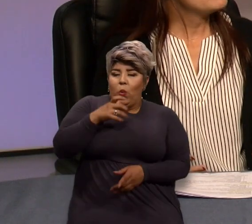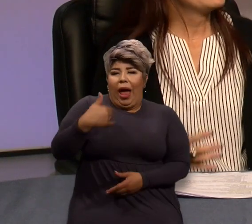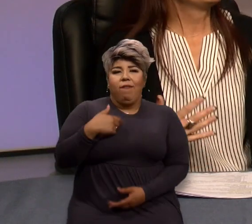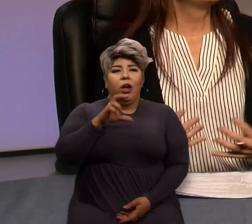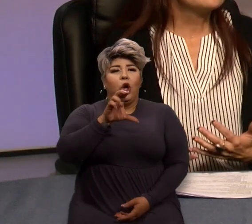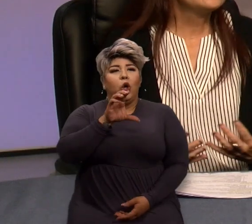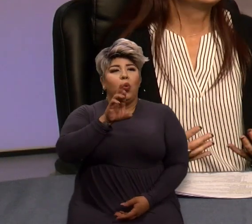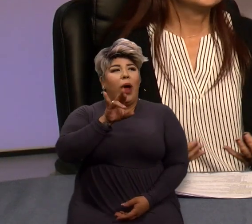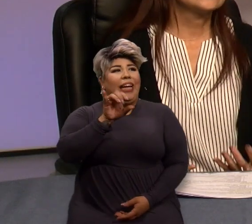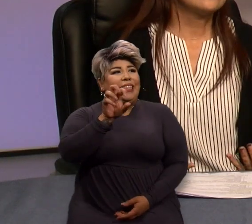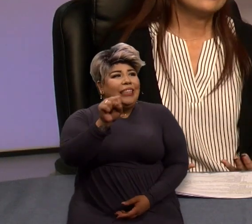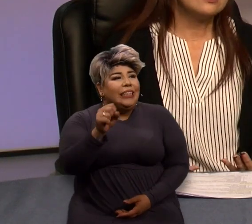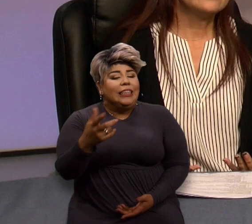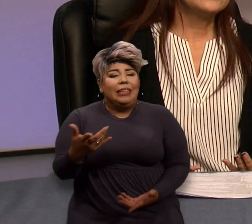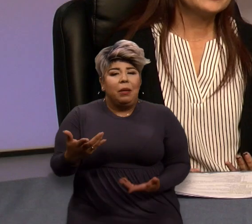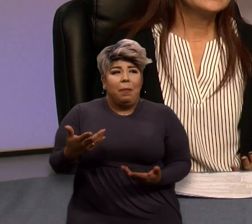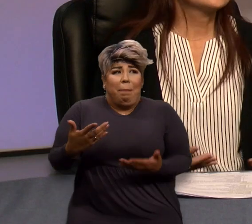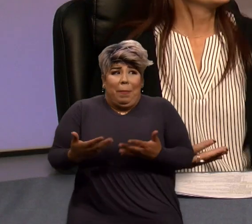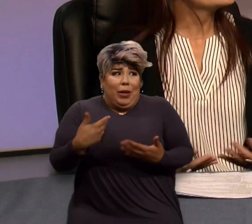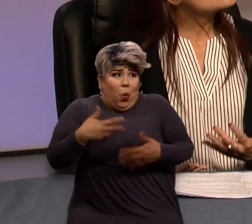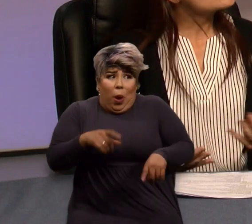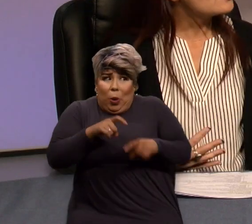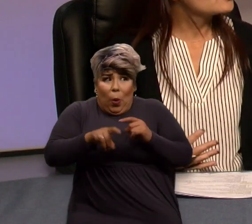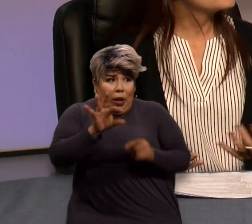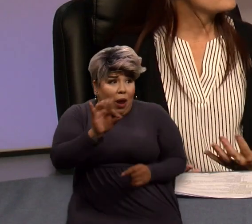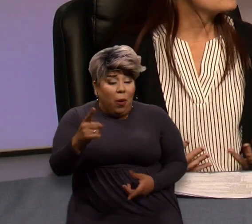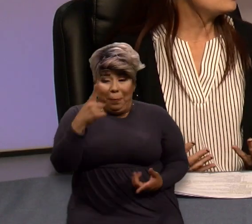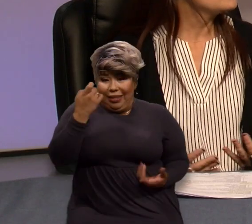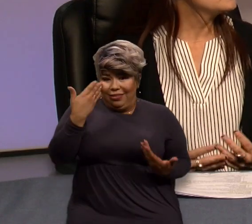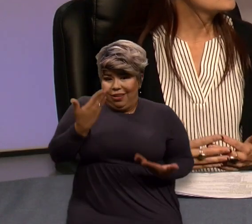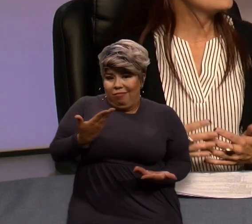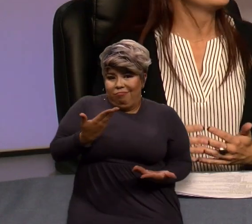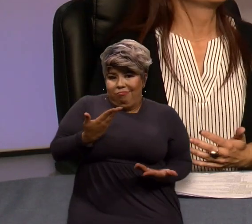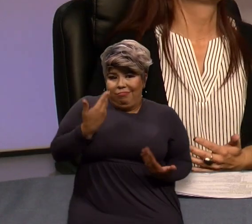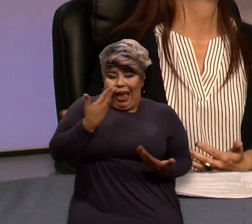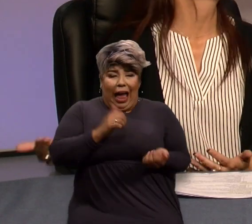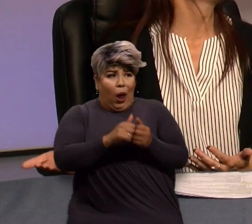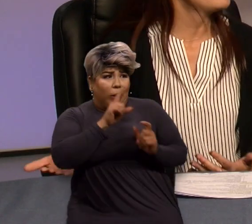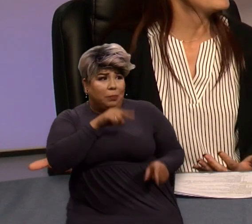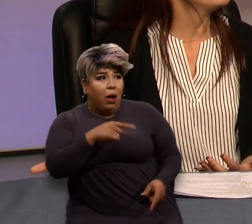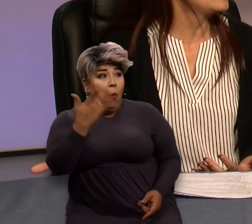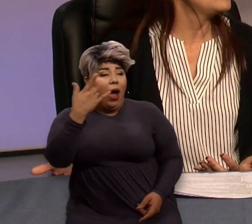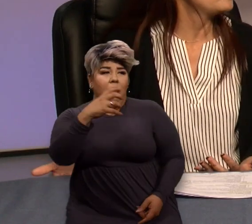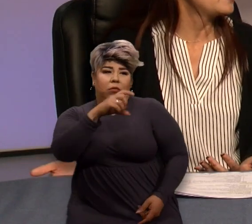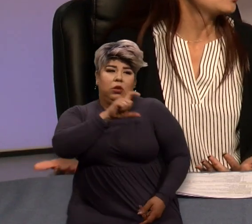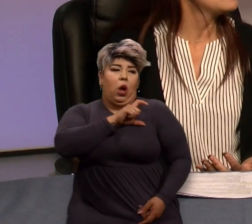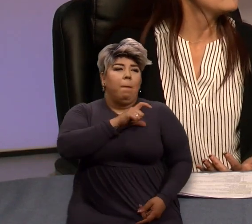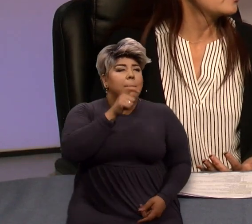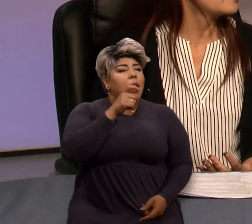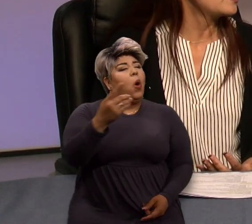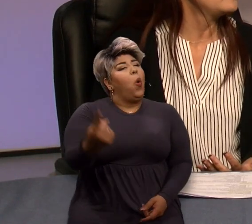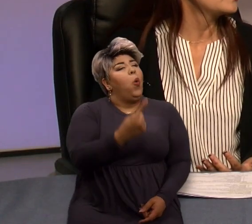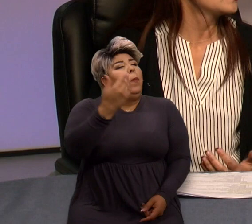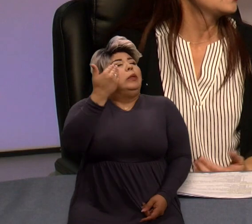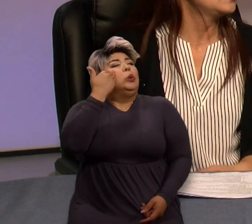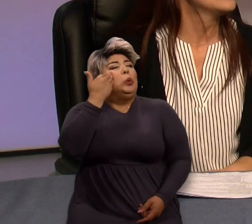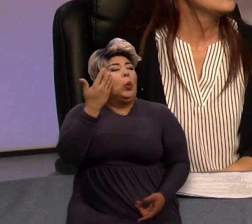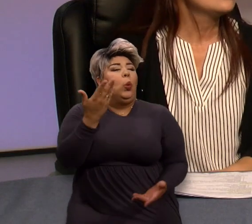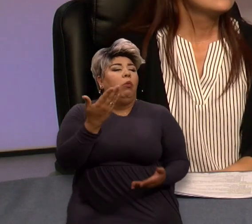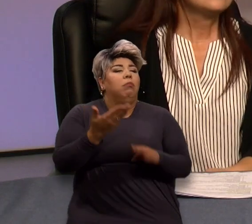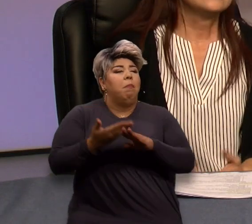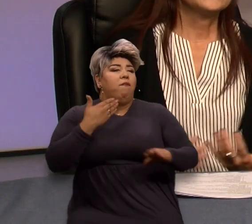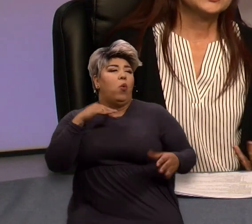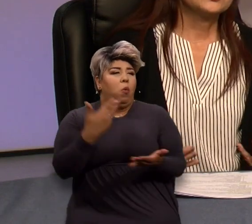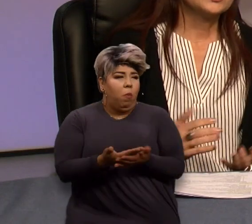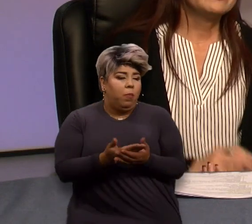crisis and may be fearful to call law enforcement because they're not sure how they're going to respond because law enforcement won't have that vital information before they arrived on the scene.